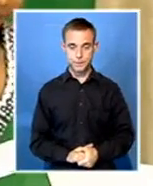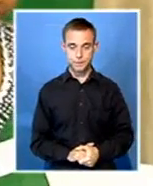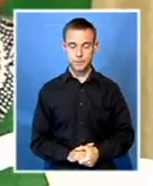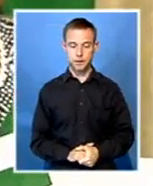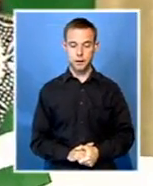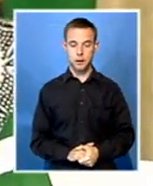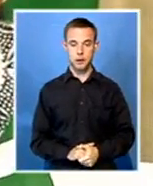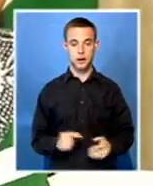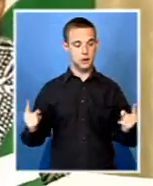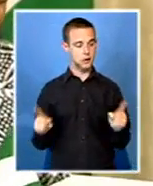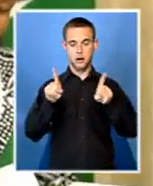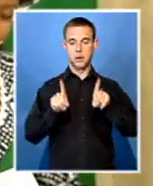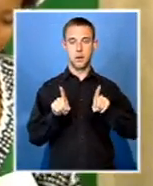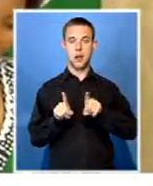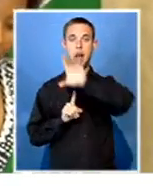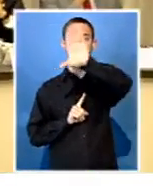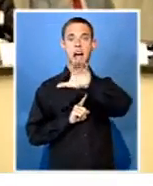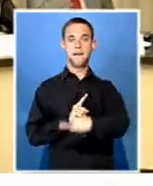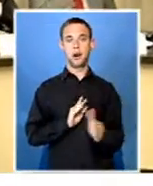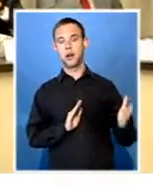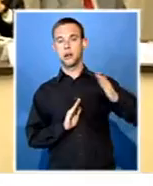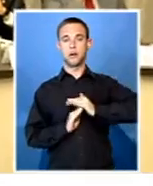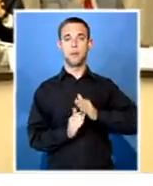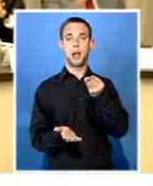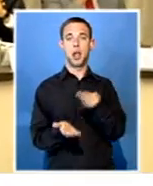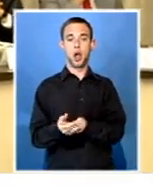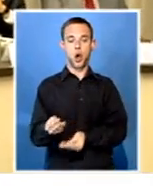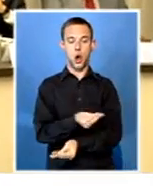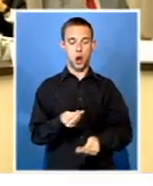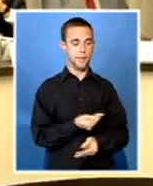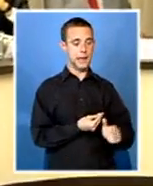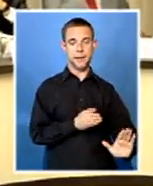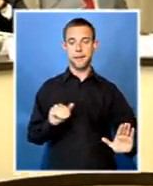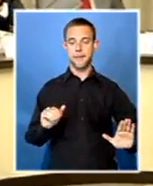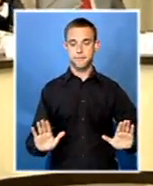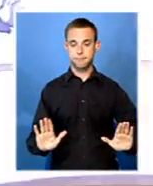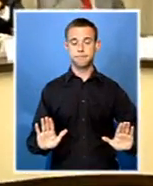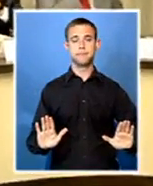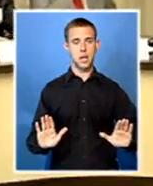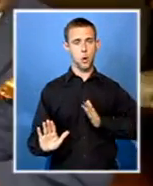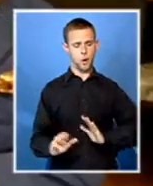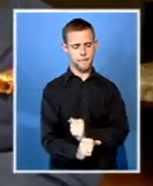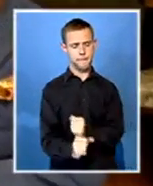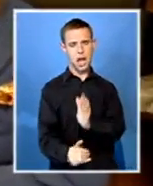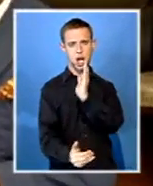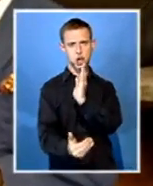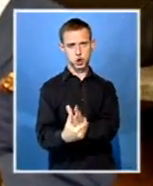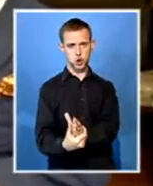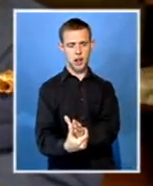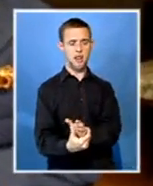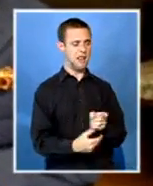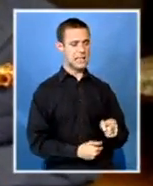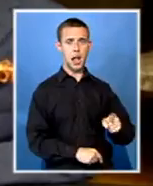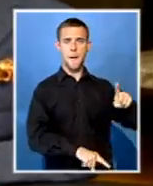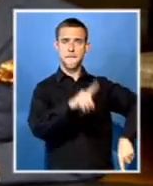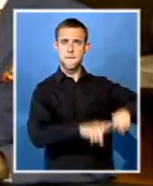The two largest economies on the continent meeting to iron out the challenges faced by both countries. The recent